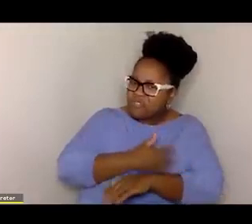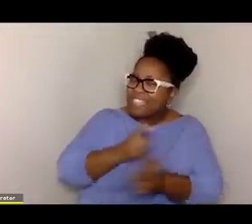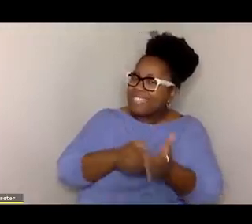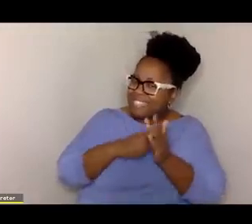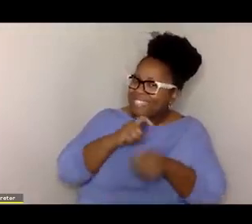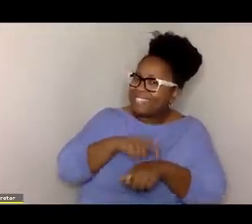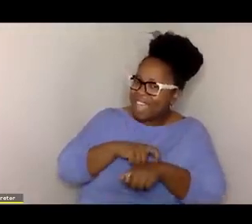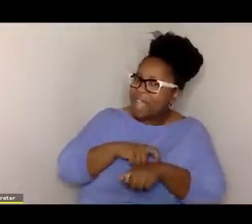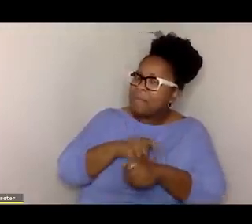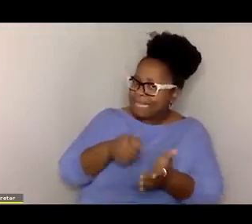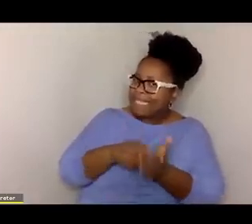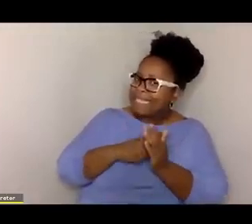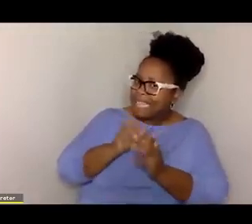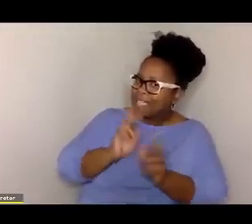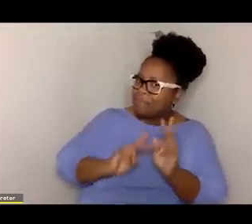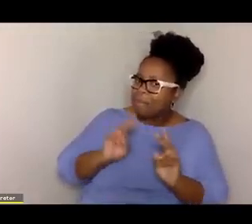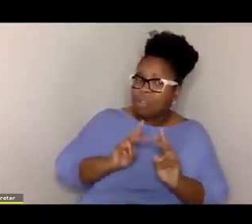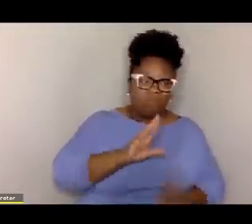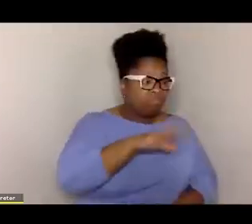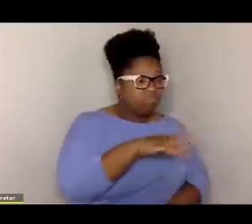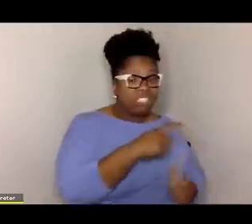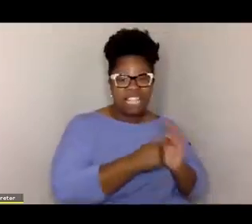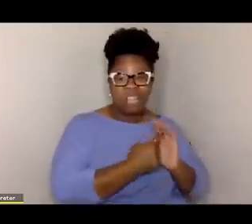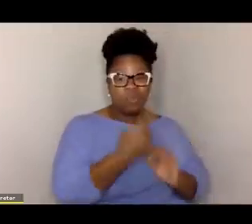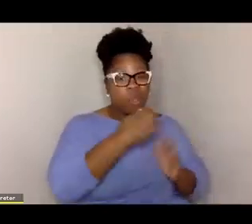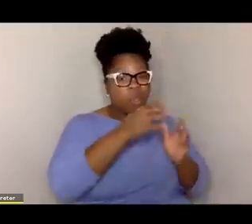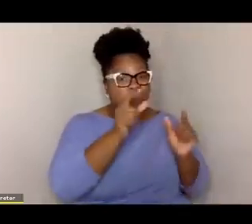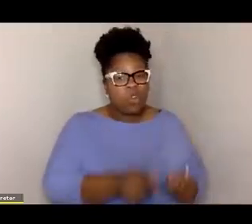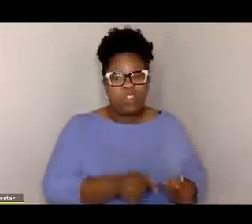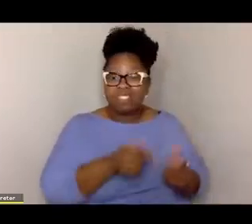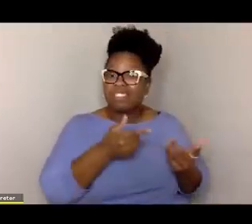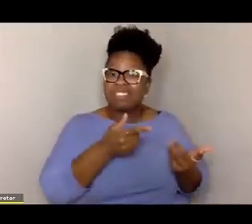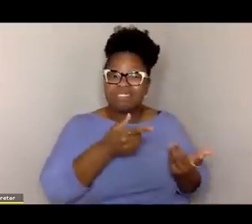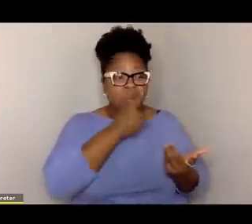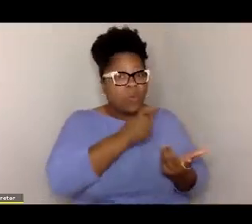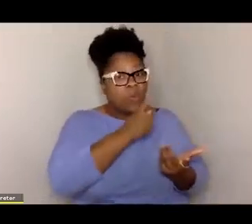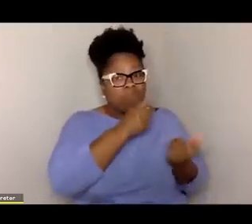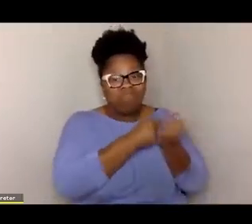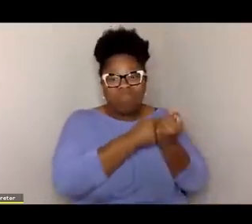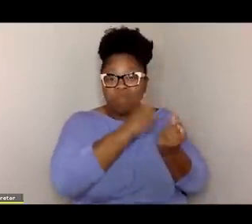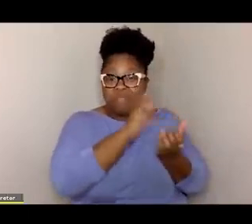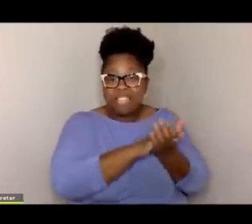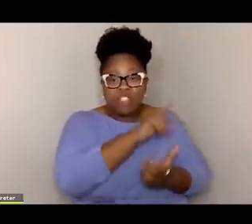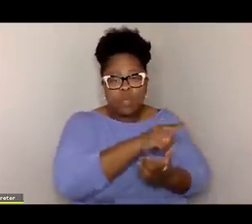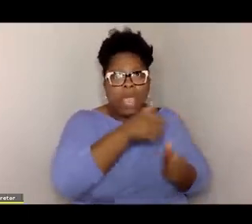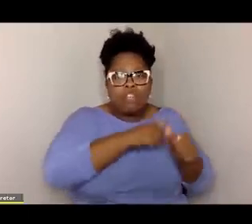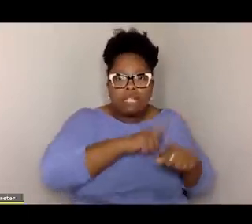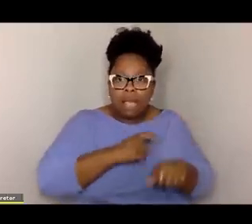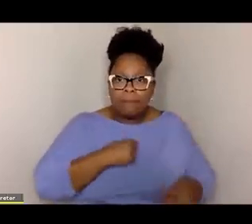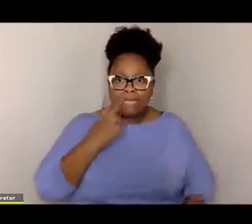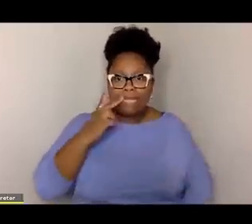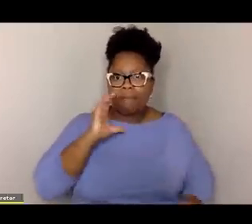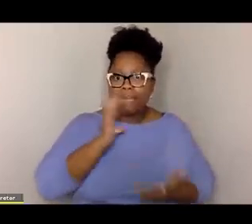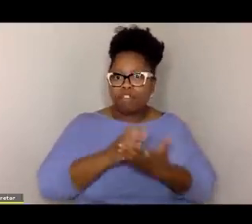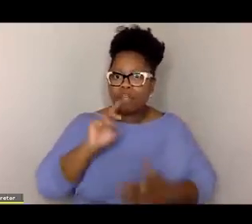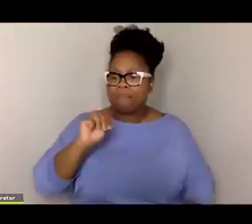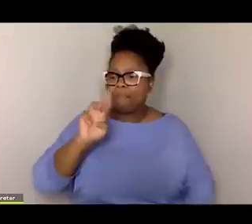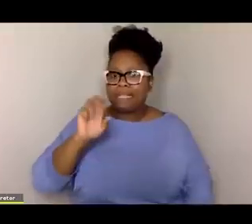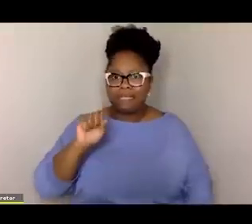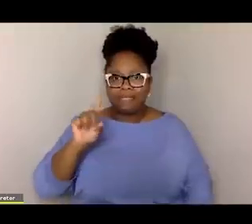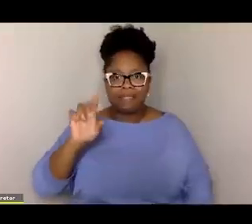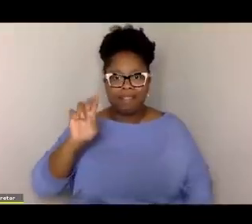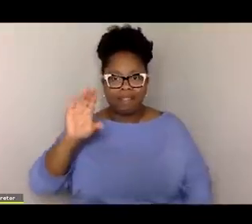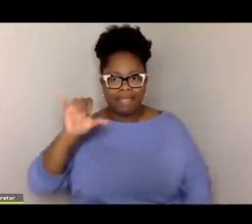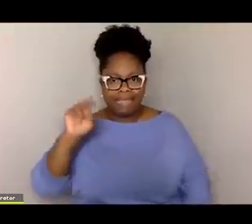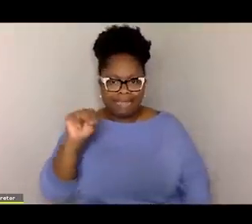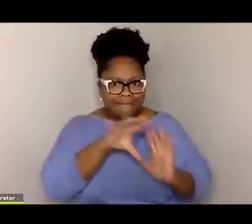Yes. just takes time. And it takes people. All it takes is one person who believes in you. It's why every time I see the picture of Mrs. Duncan